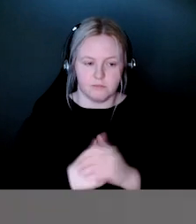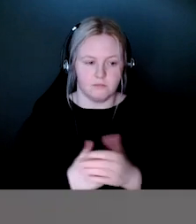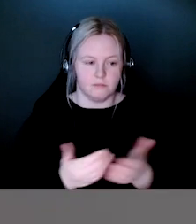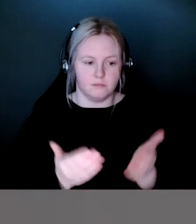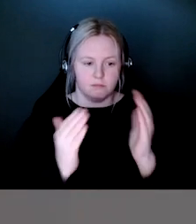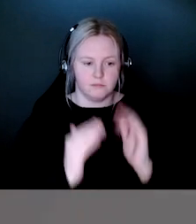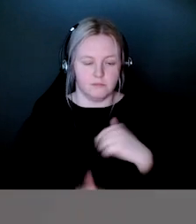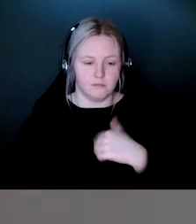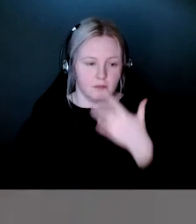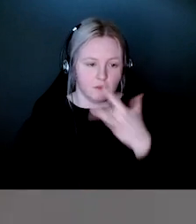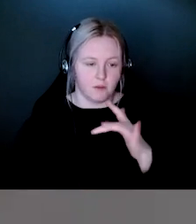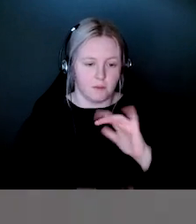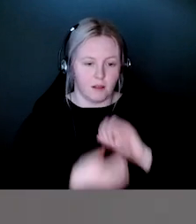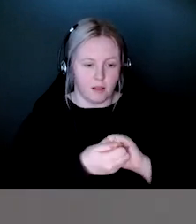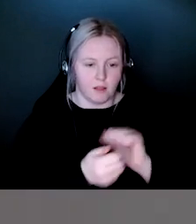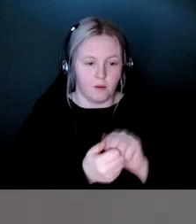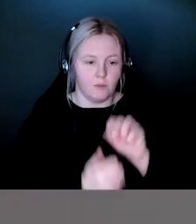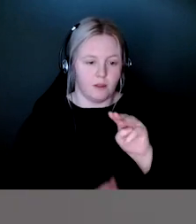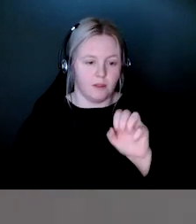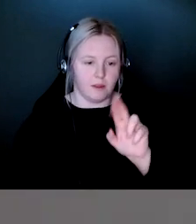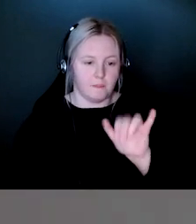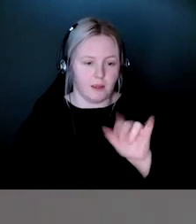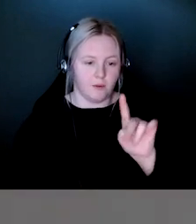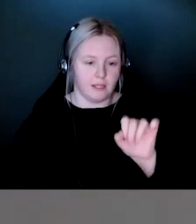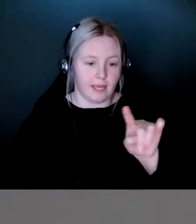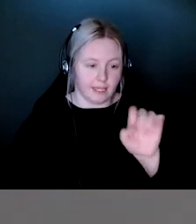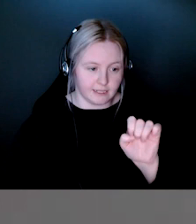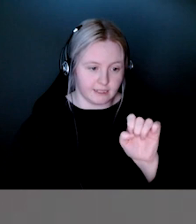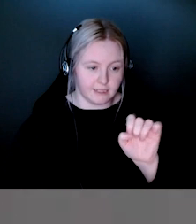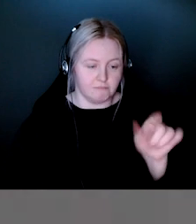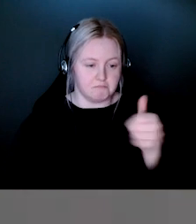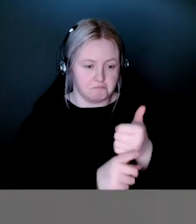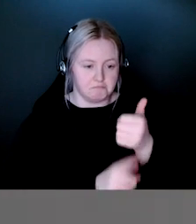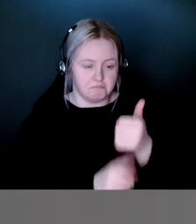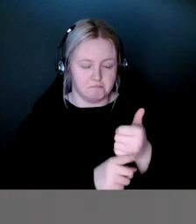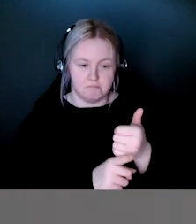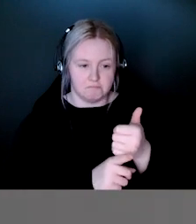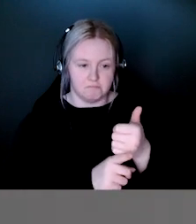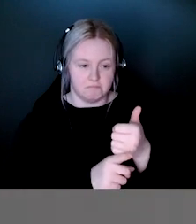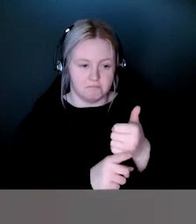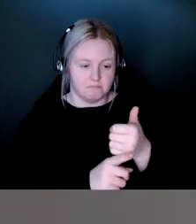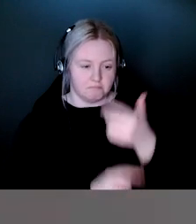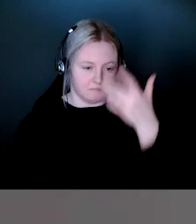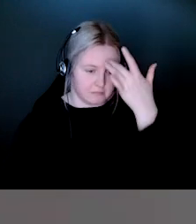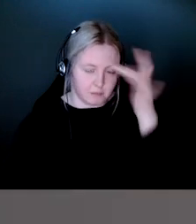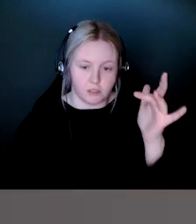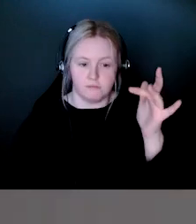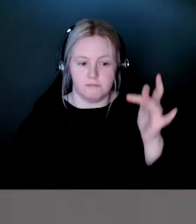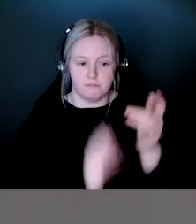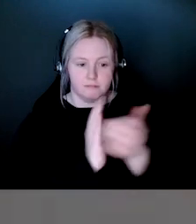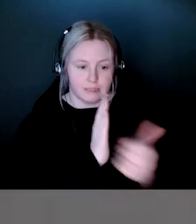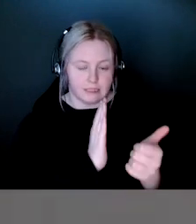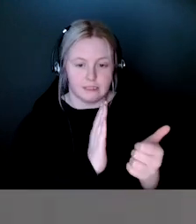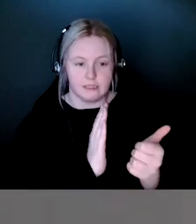partnered up with Mary Kate. And Mary Kate's an exceptionally bright and I think gifted